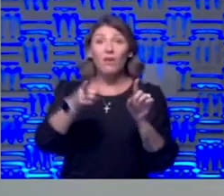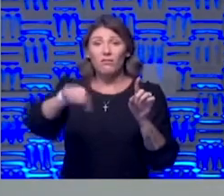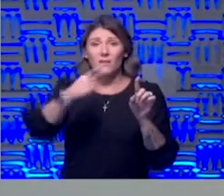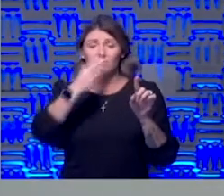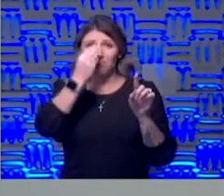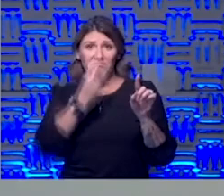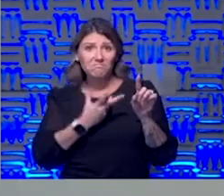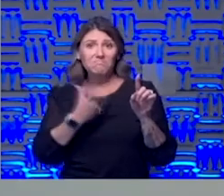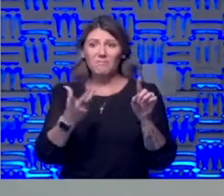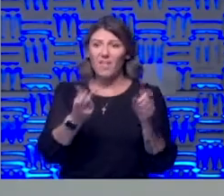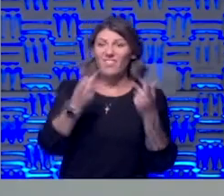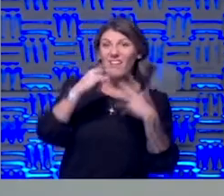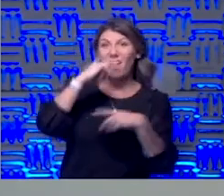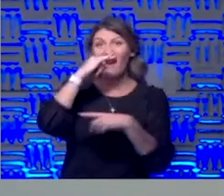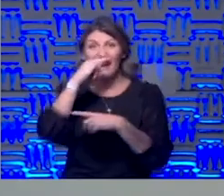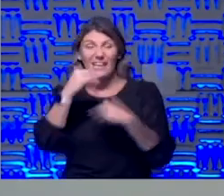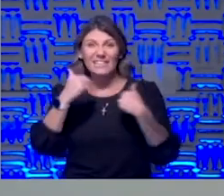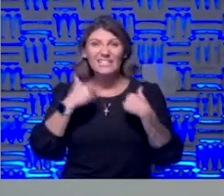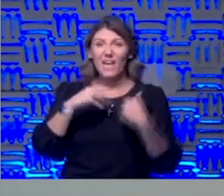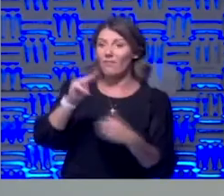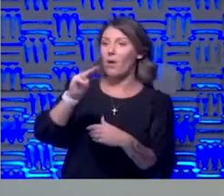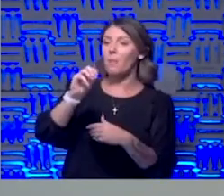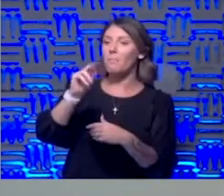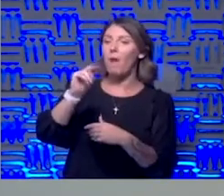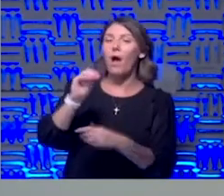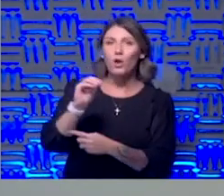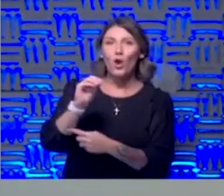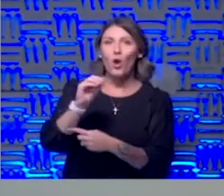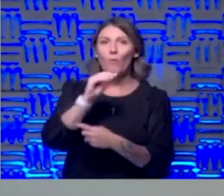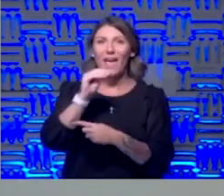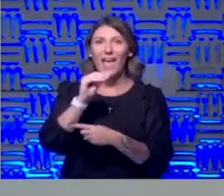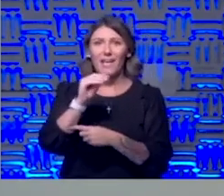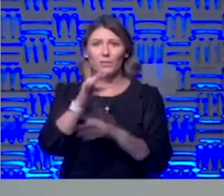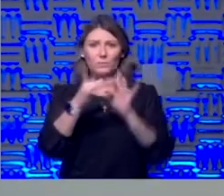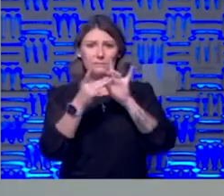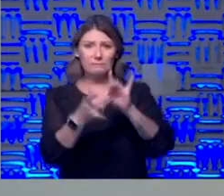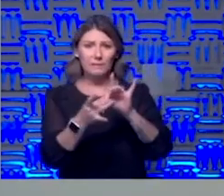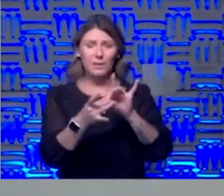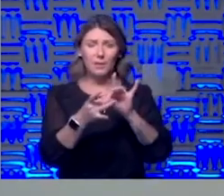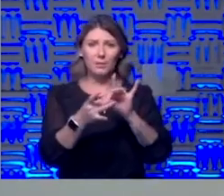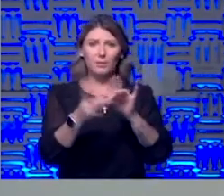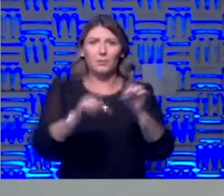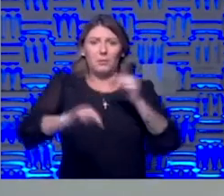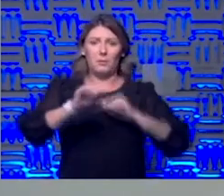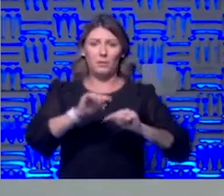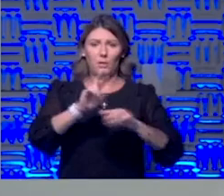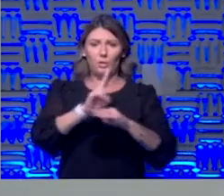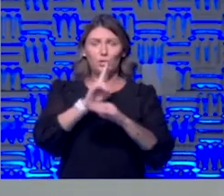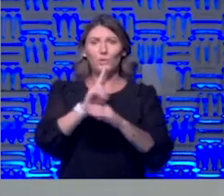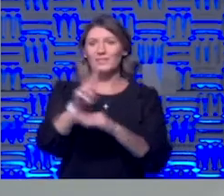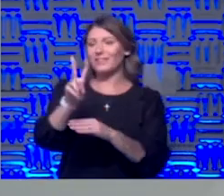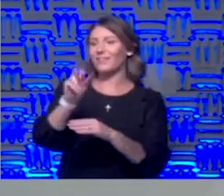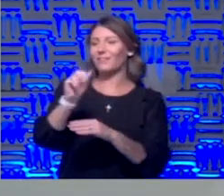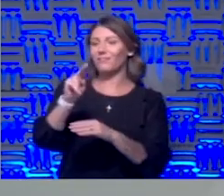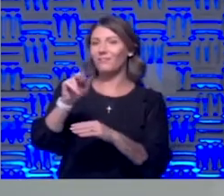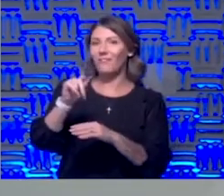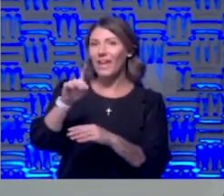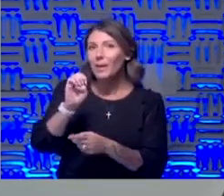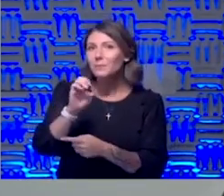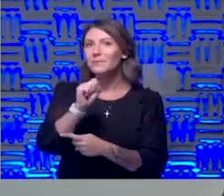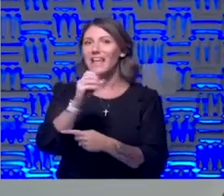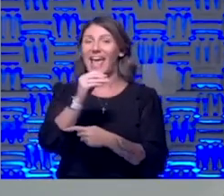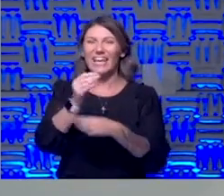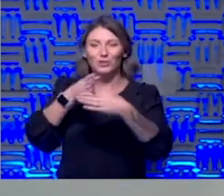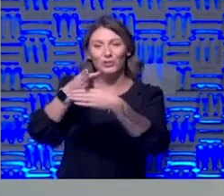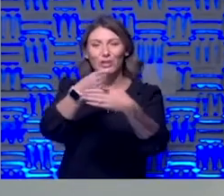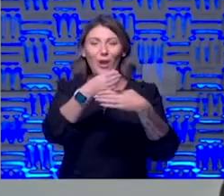that a lot of kids at our school have mono and we're linking it back to actually using vapes and sharing vapes so I've been telling them